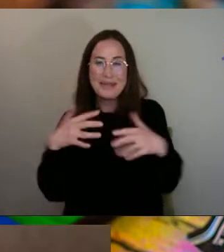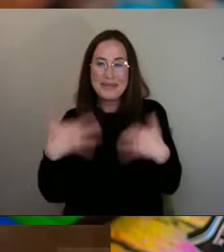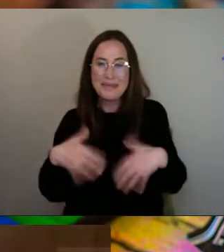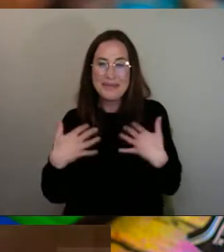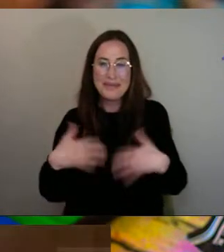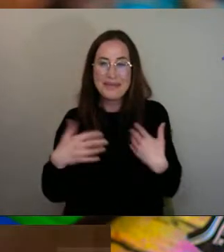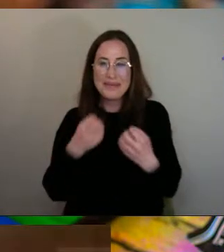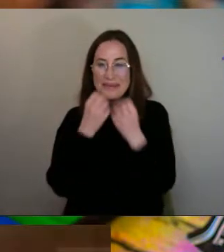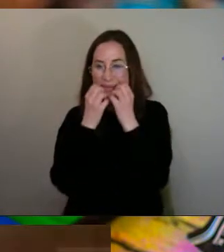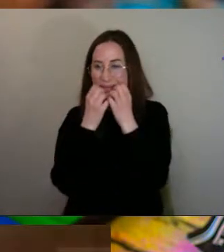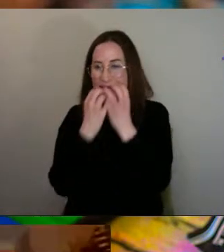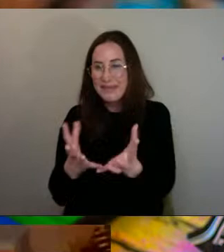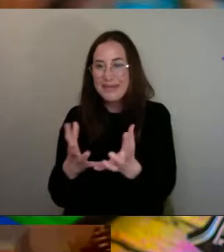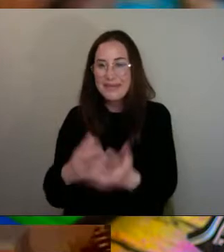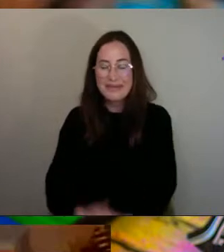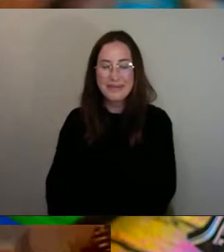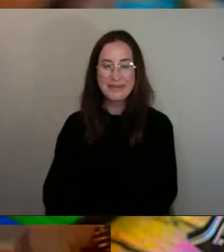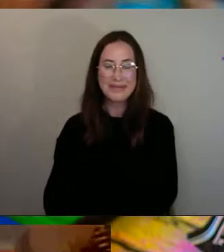Beautiful.